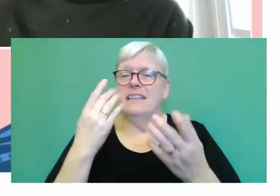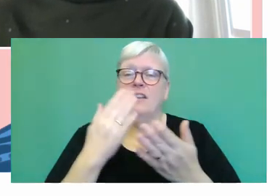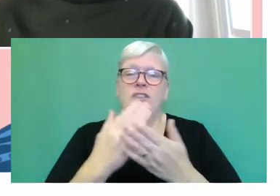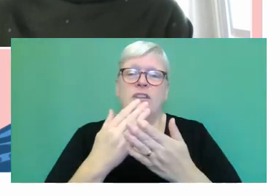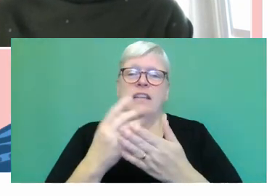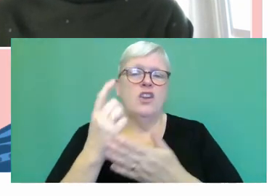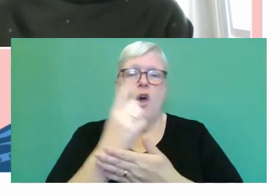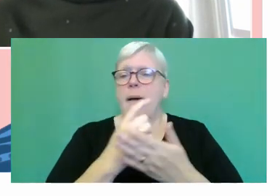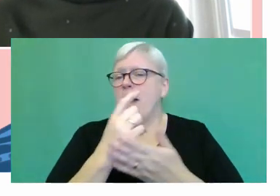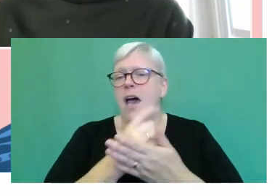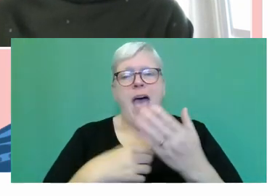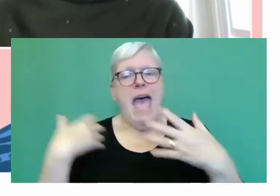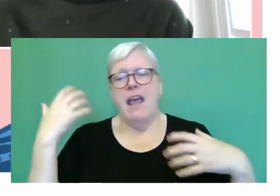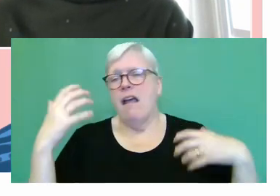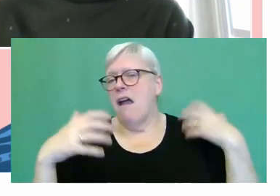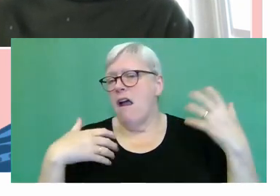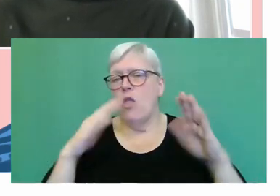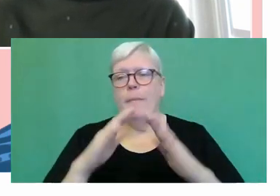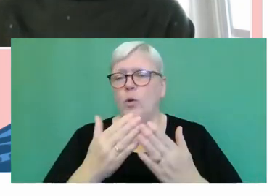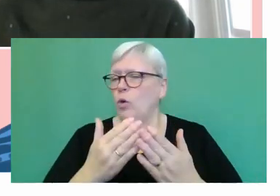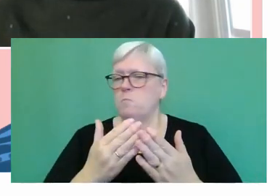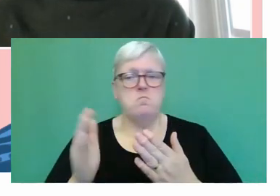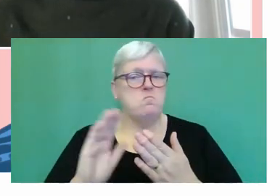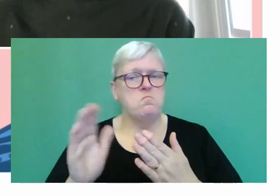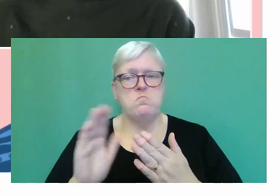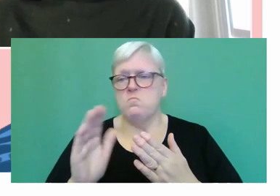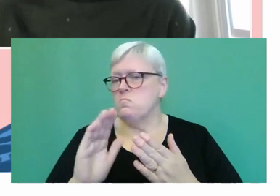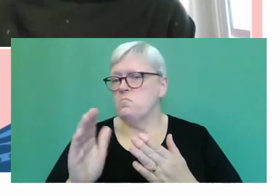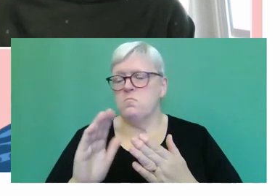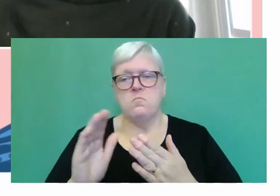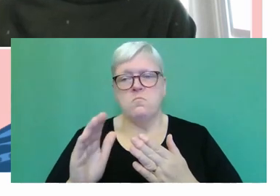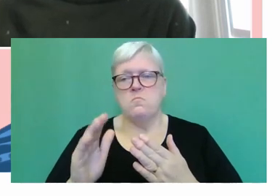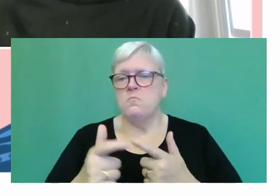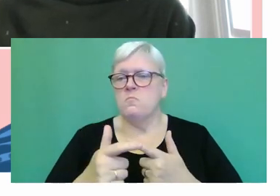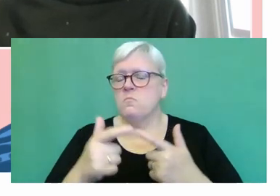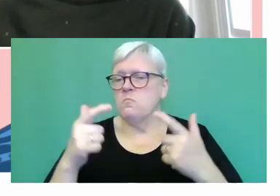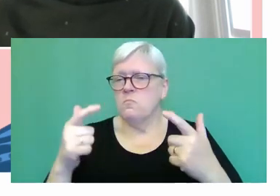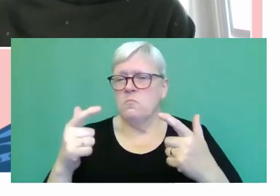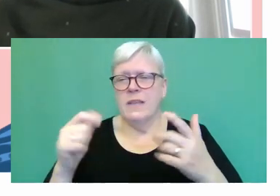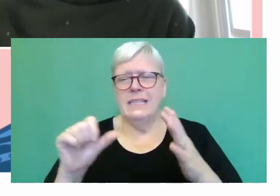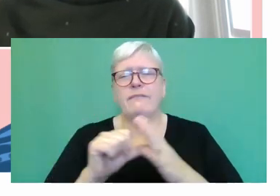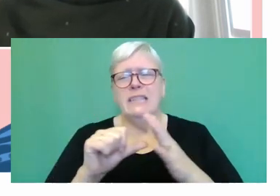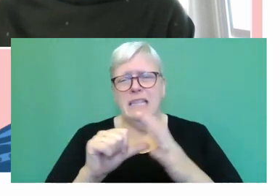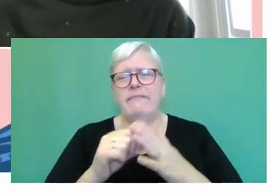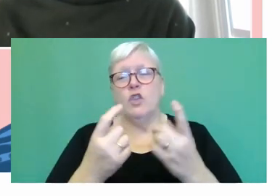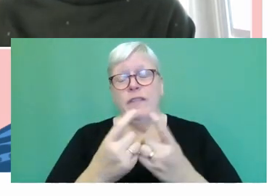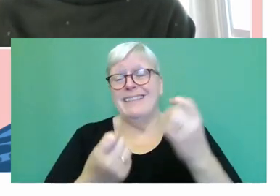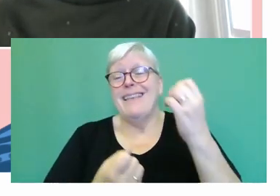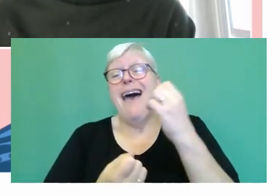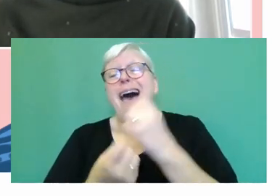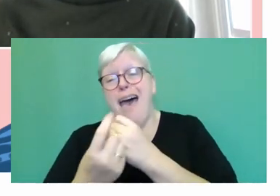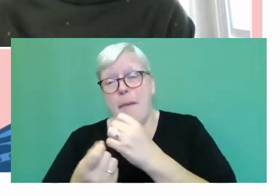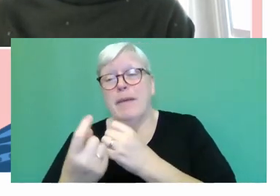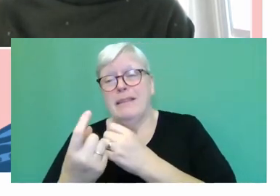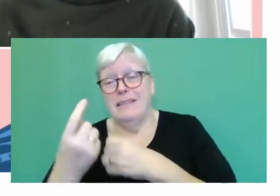angry. I mean, it's, lots of, lots of difficult things happen in the course of the